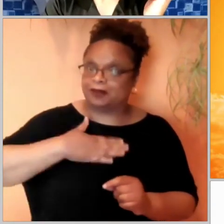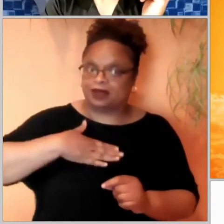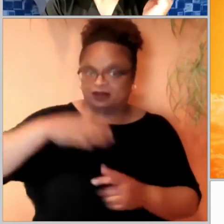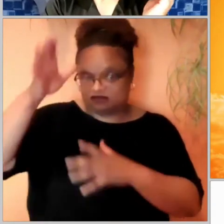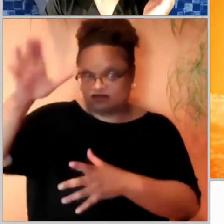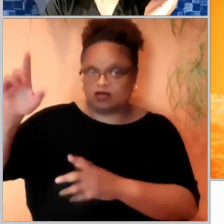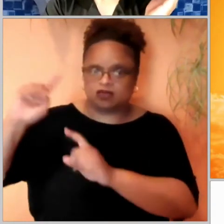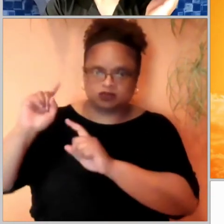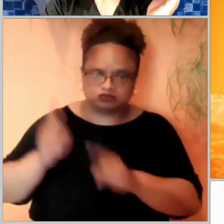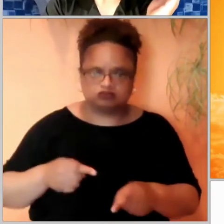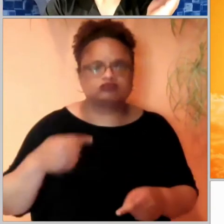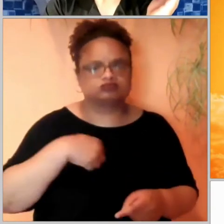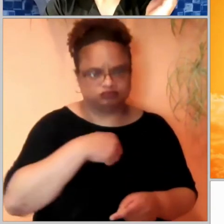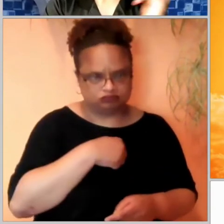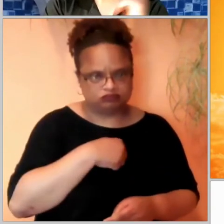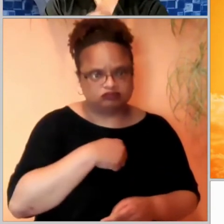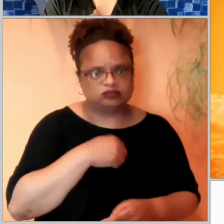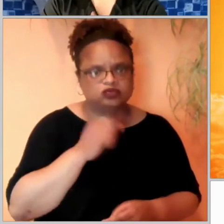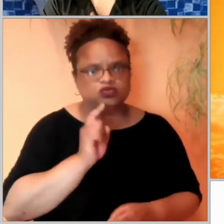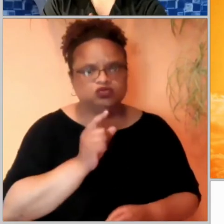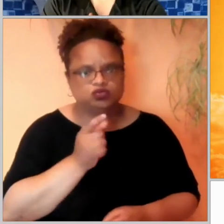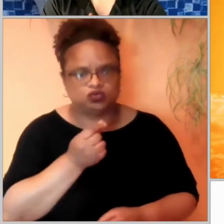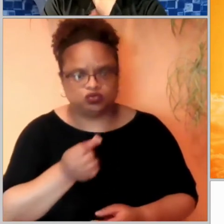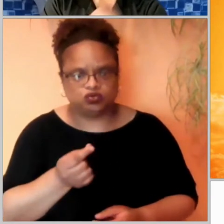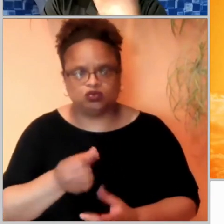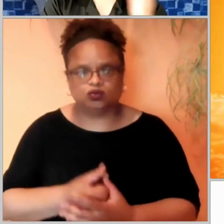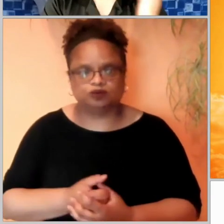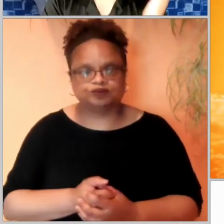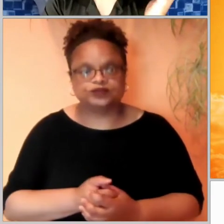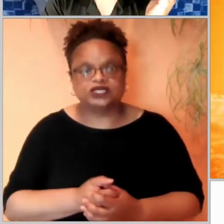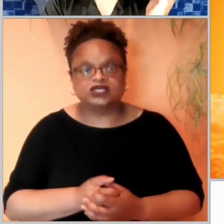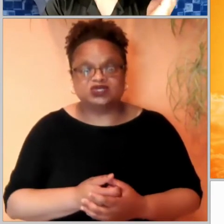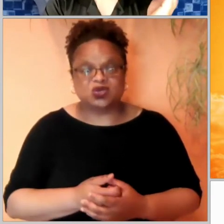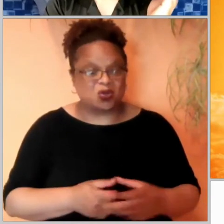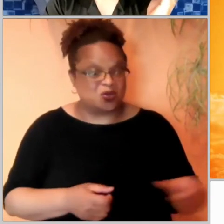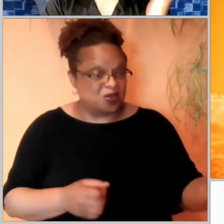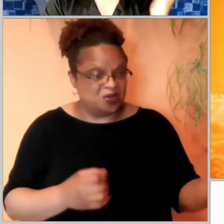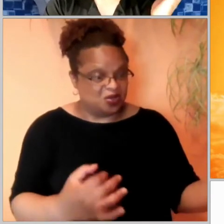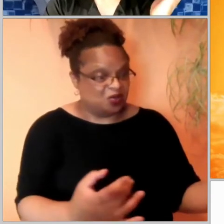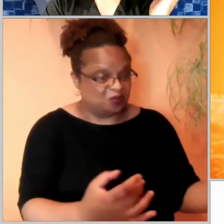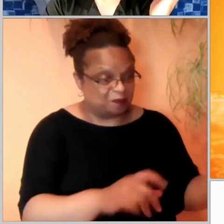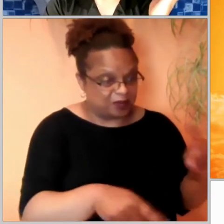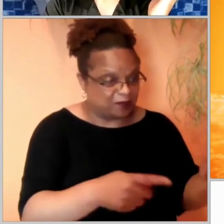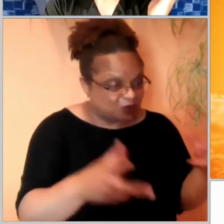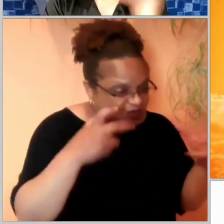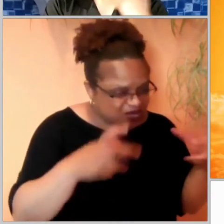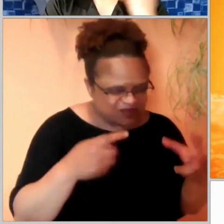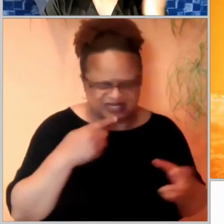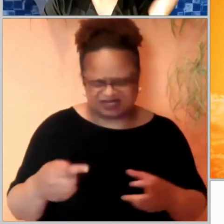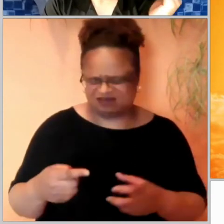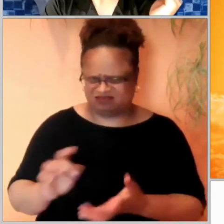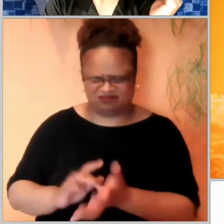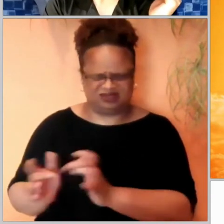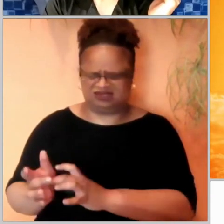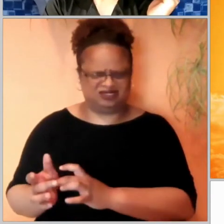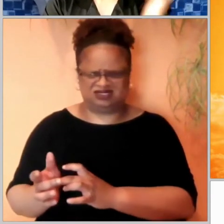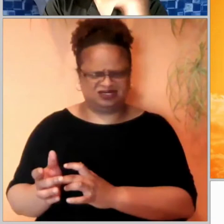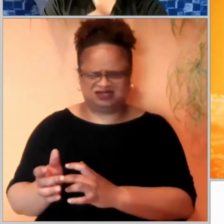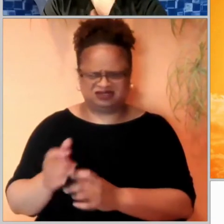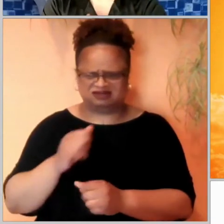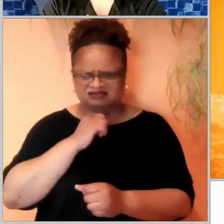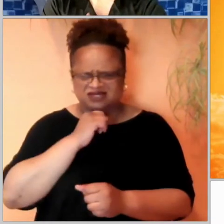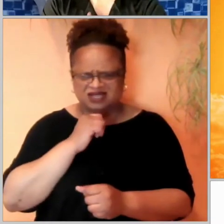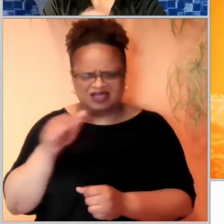were divided because of what Jesus said. Many of them said, he's possessed by a demon. He's crazy. Why do you listen to him?